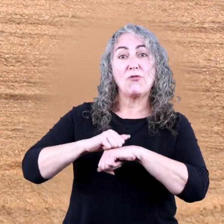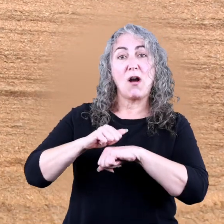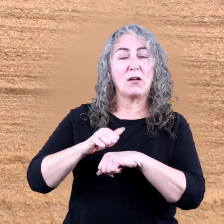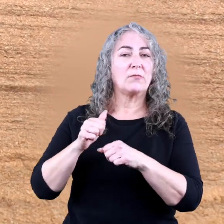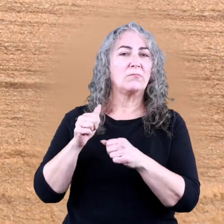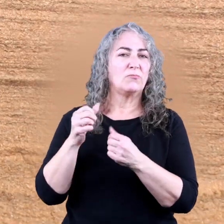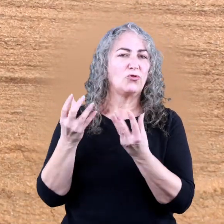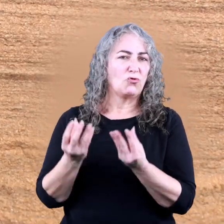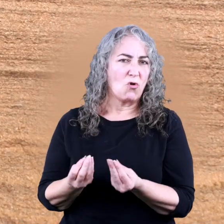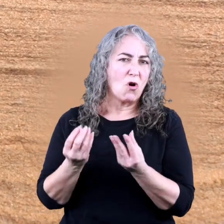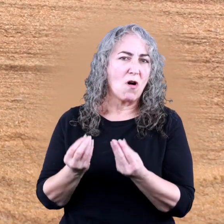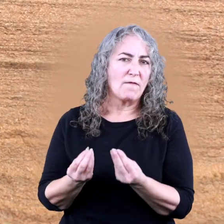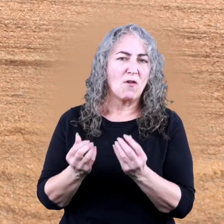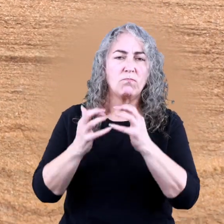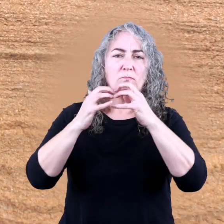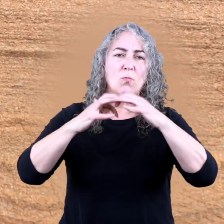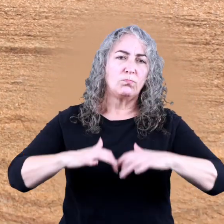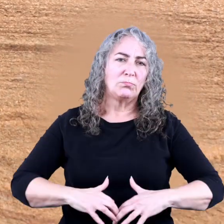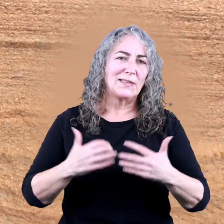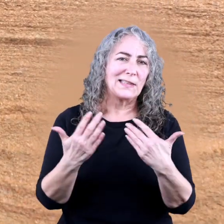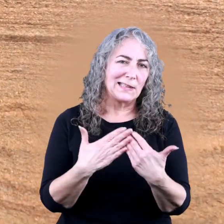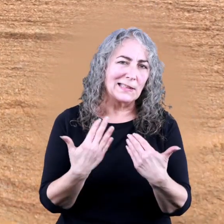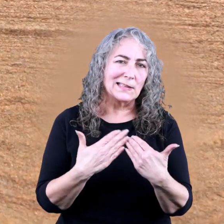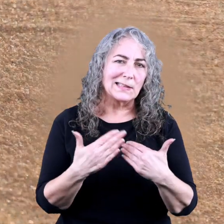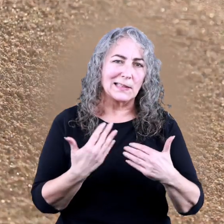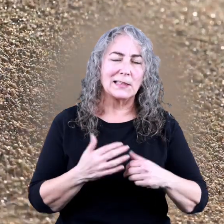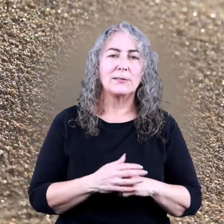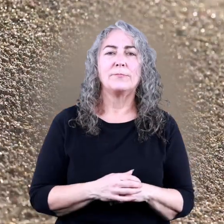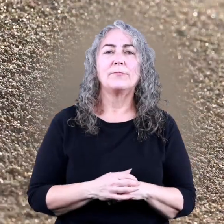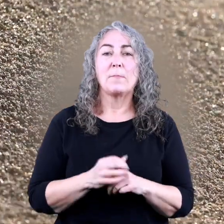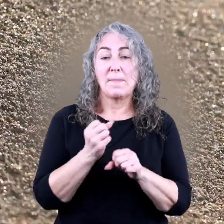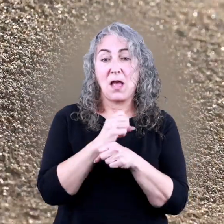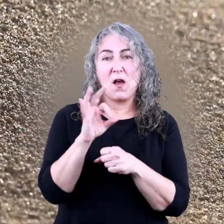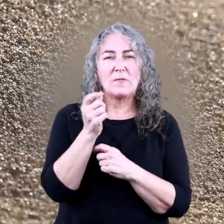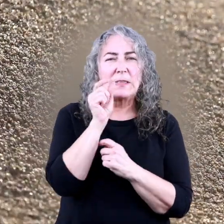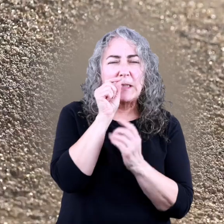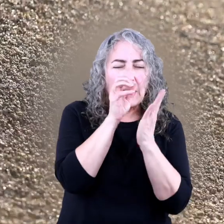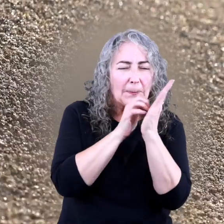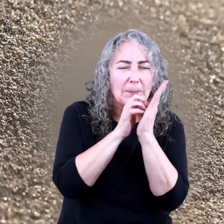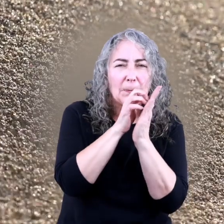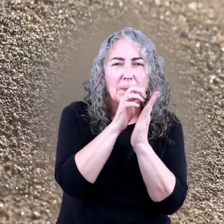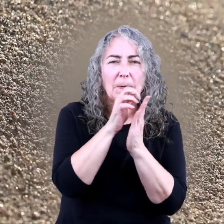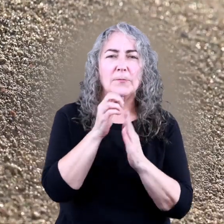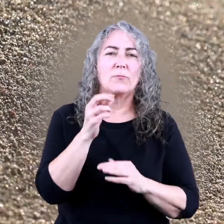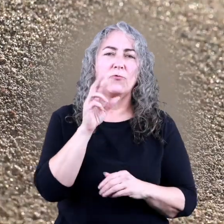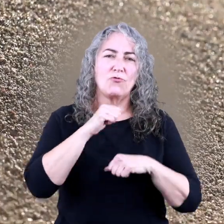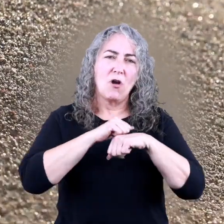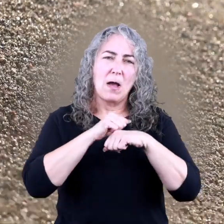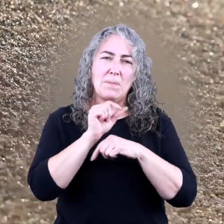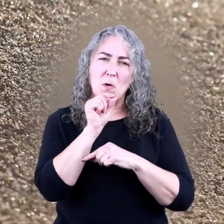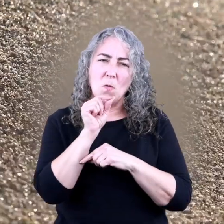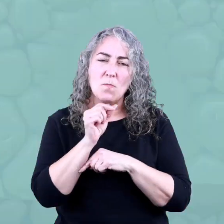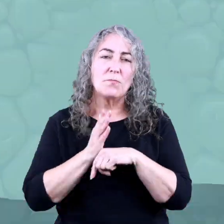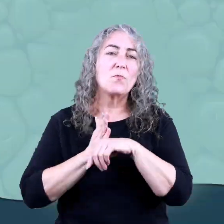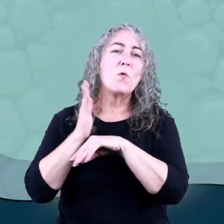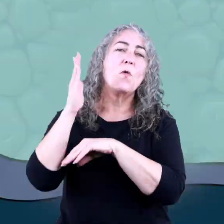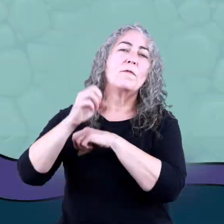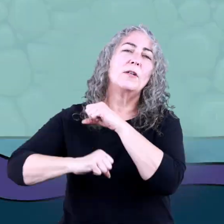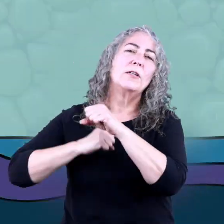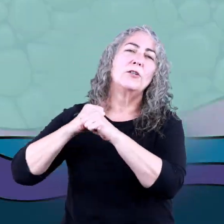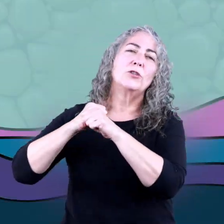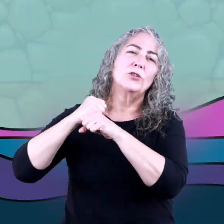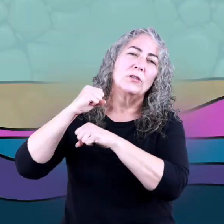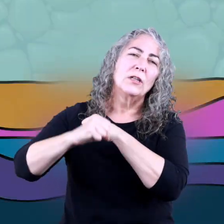rocks are soft. They crumble easily, and they are made up of other tiny rock pieces. Over